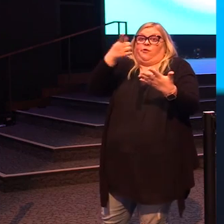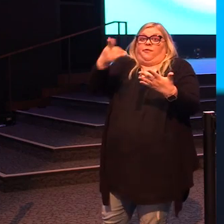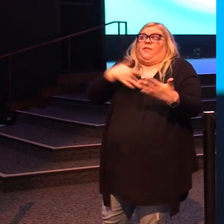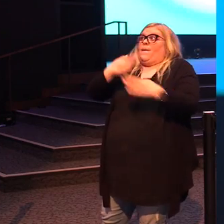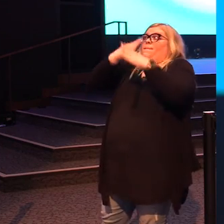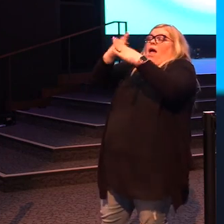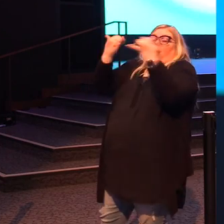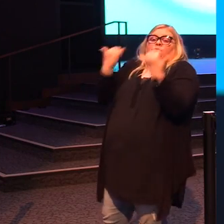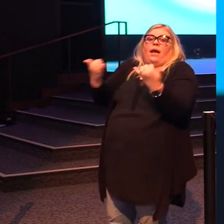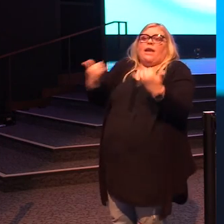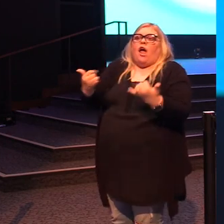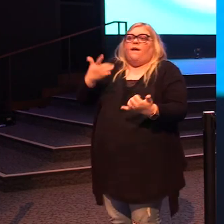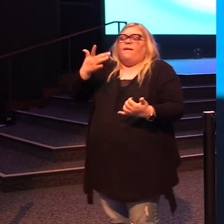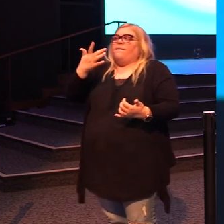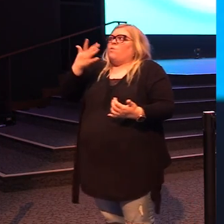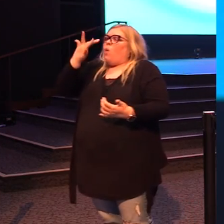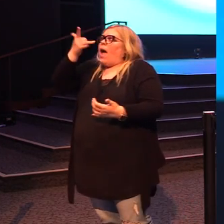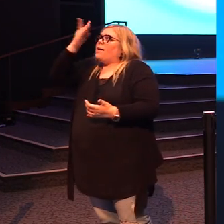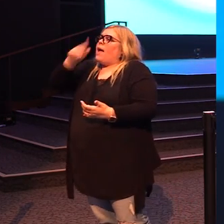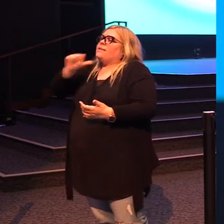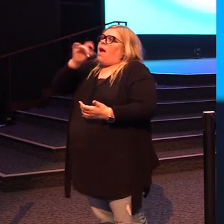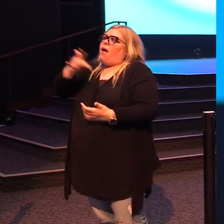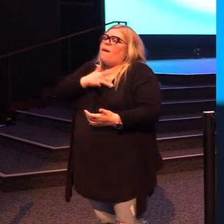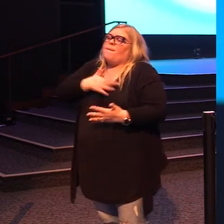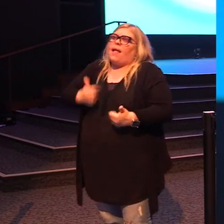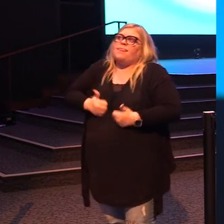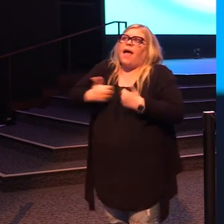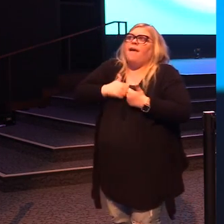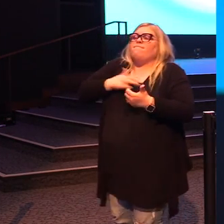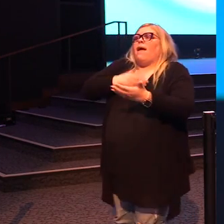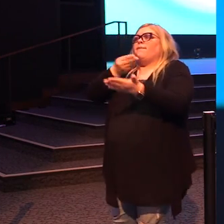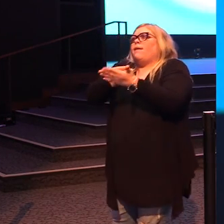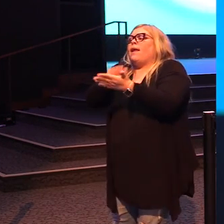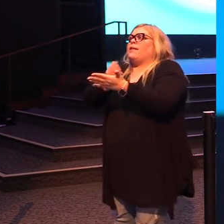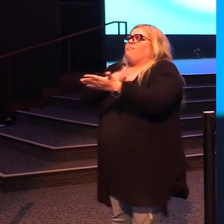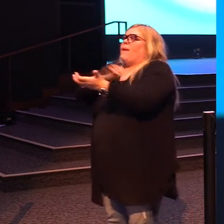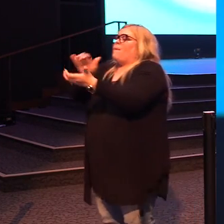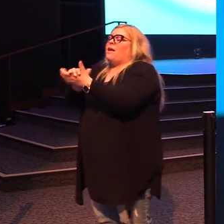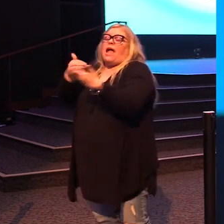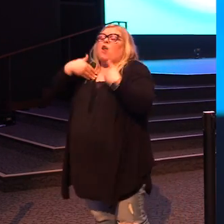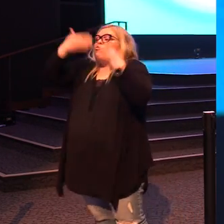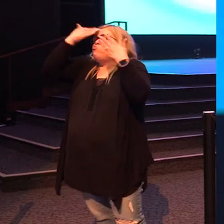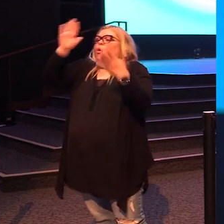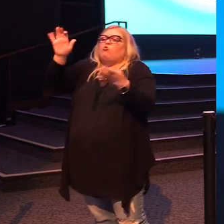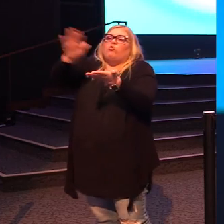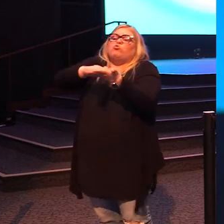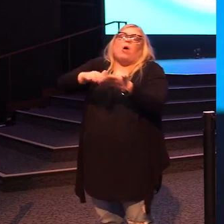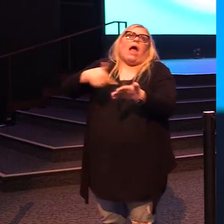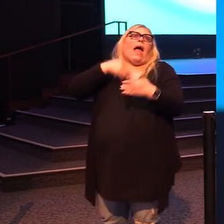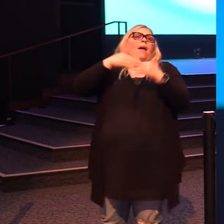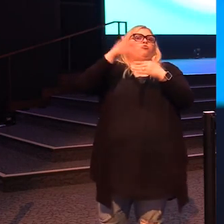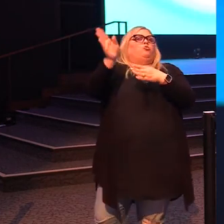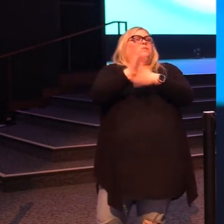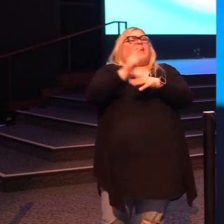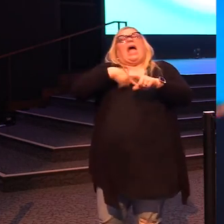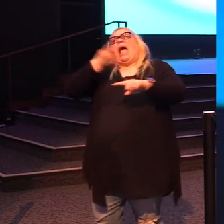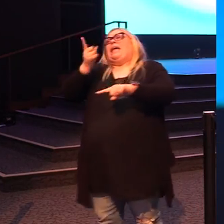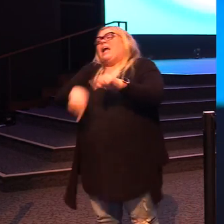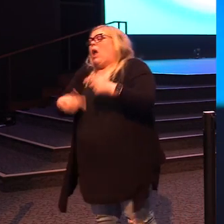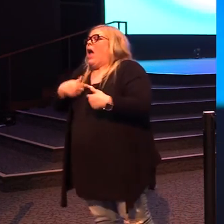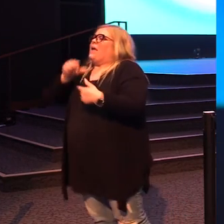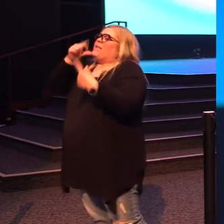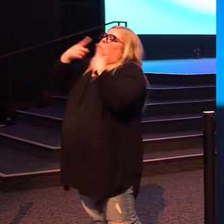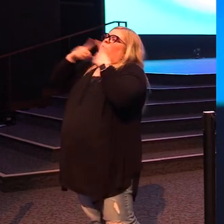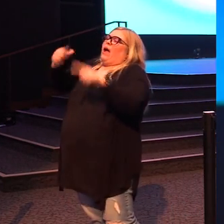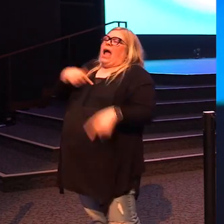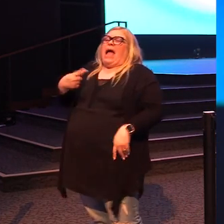your life? Have you seen him move in your finances, in your marriage? I don't know what it is. Your excuse of I'm too busy, or I can't, or it didn't work,